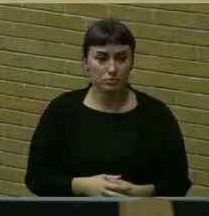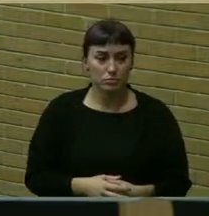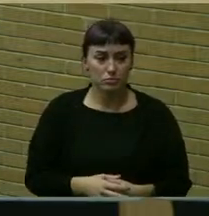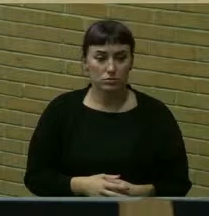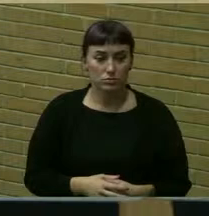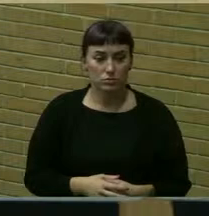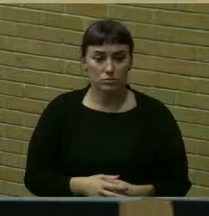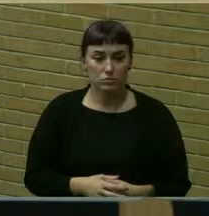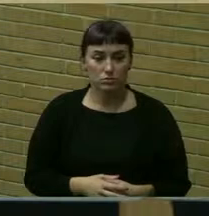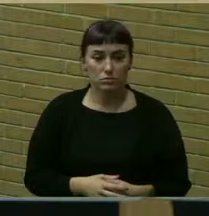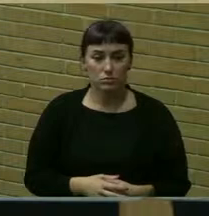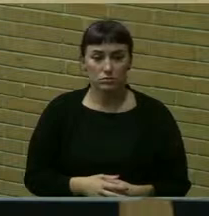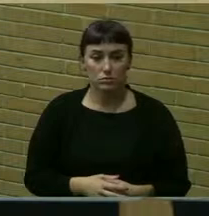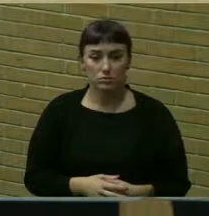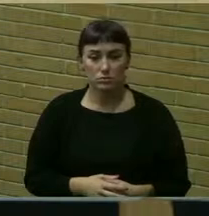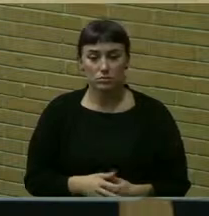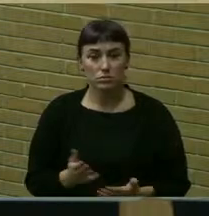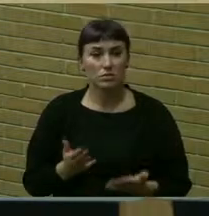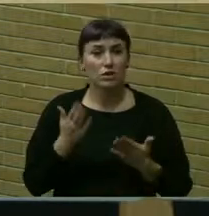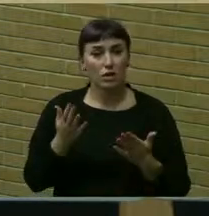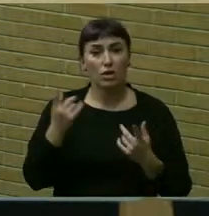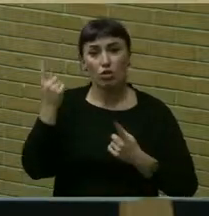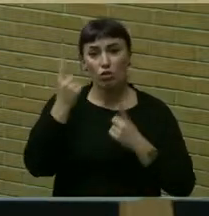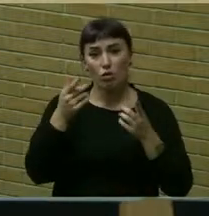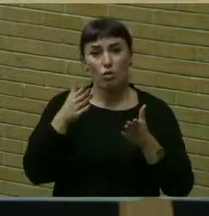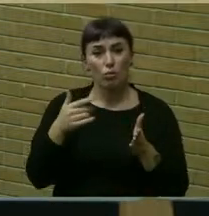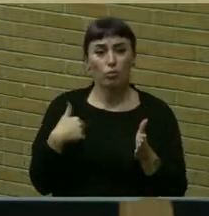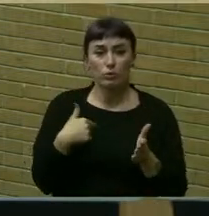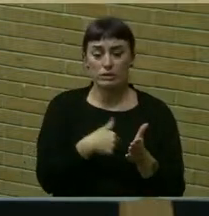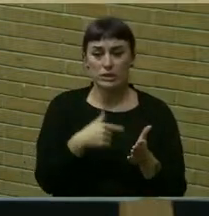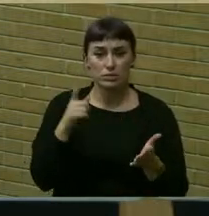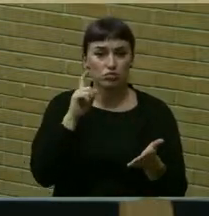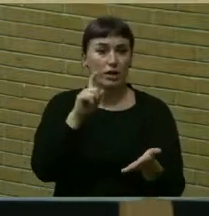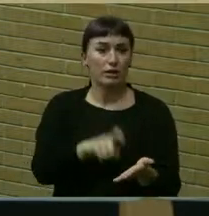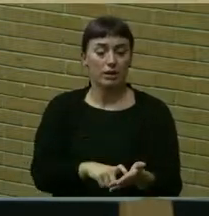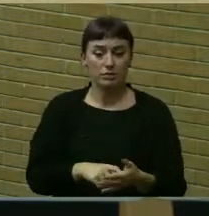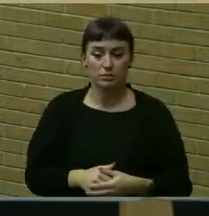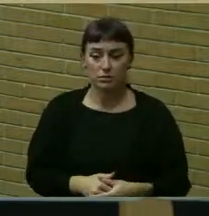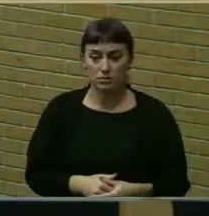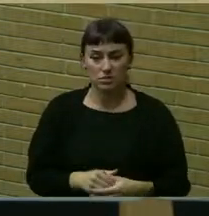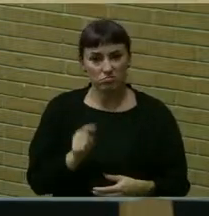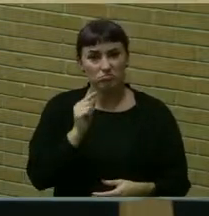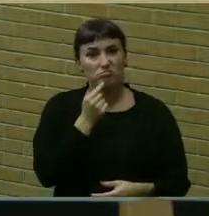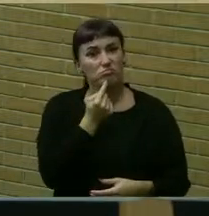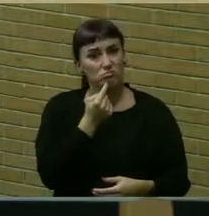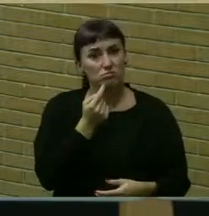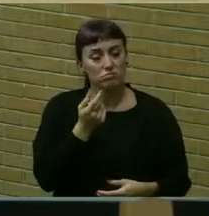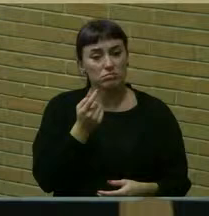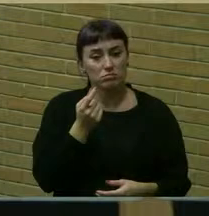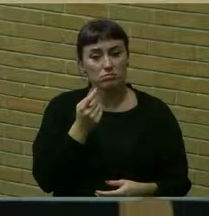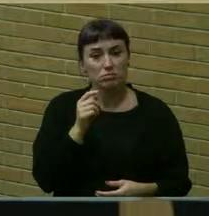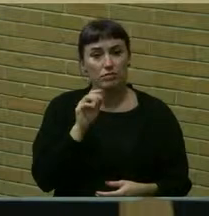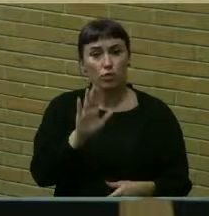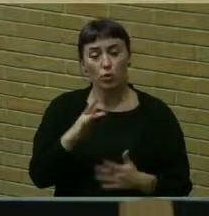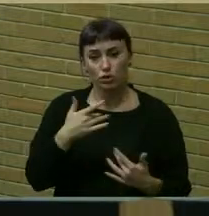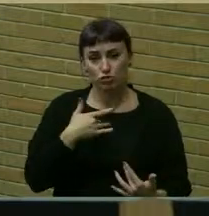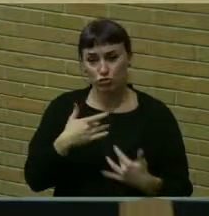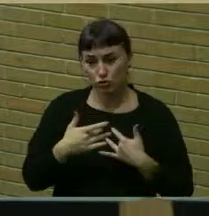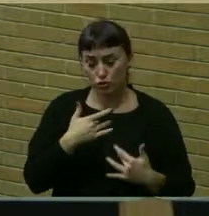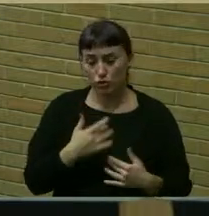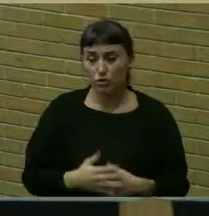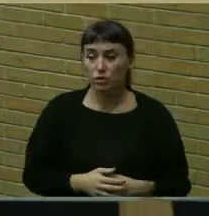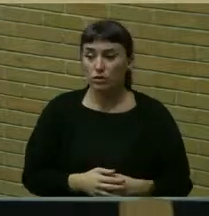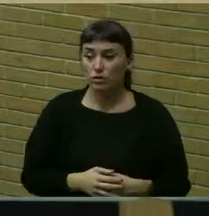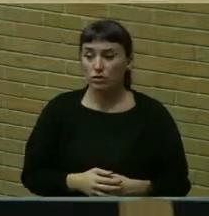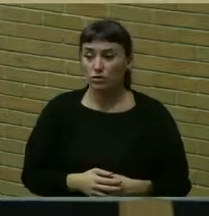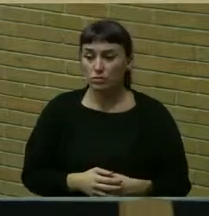being raised in a thoughtful manner. We recognize the seriousness of your concern and